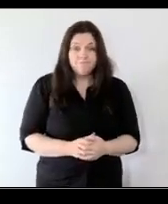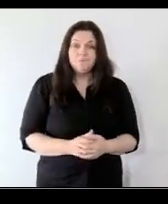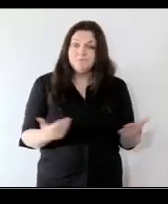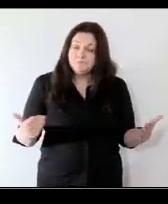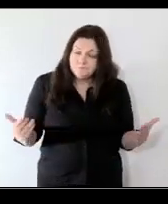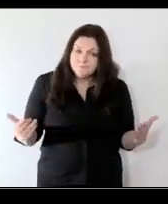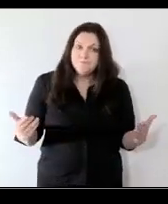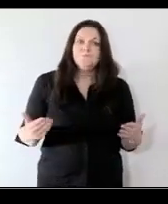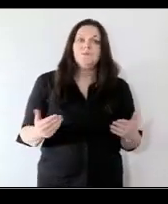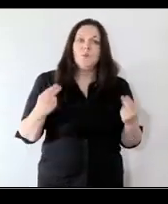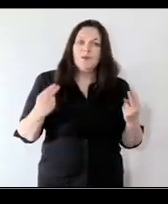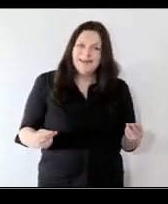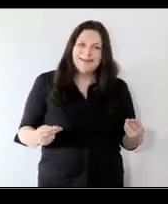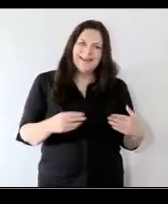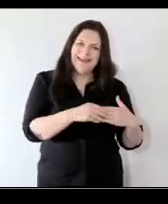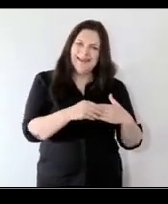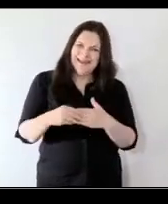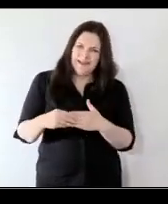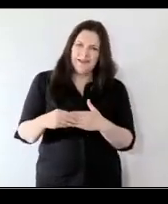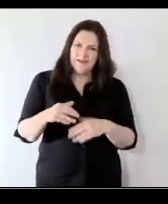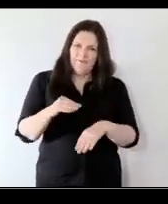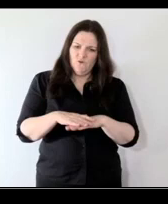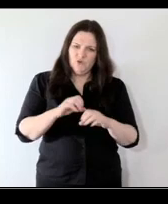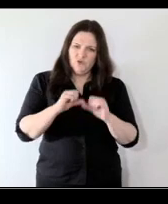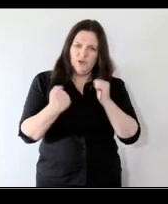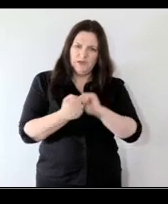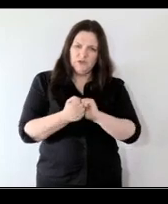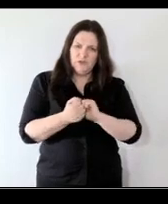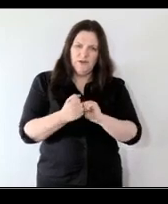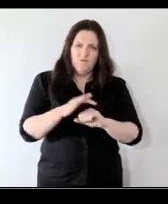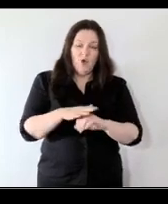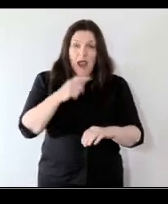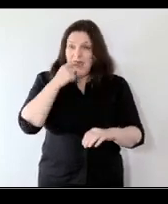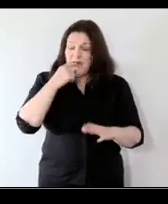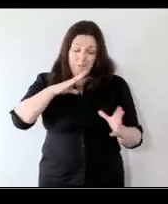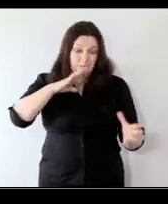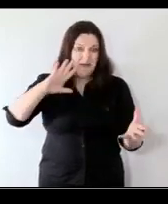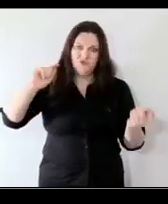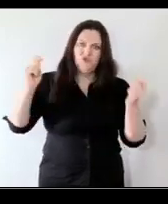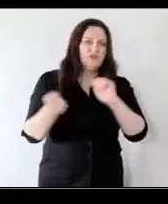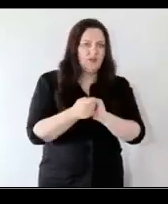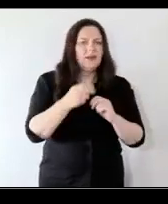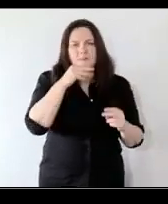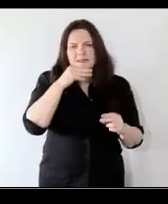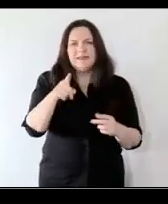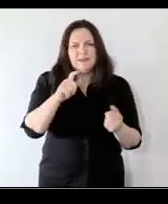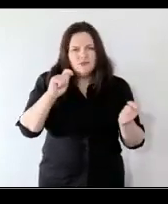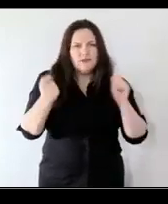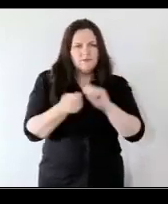need leadership for that change for transformative change requires transformative leadership